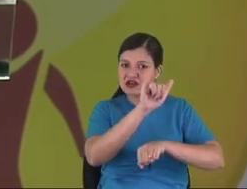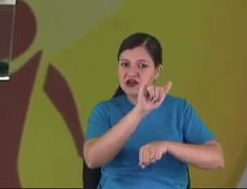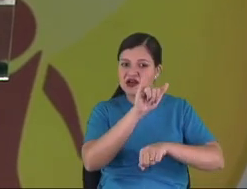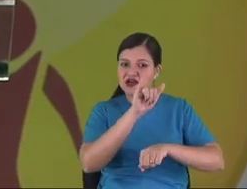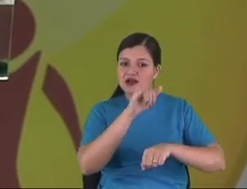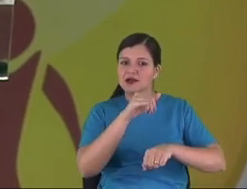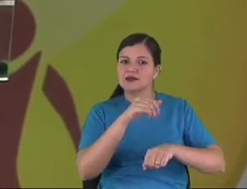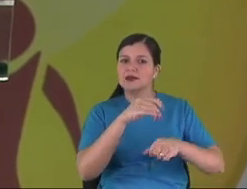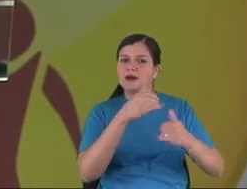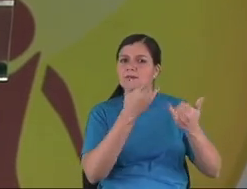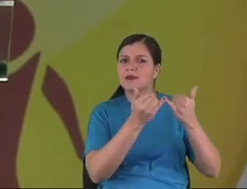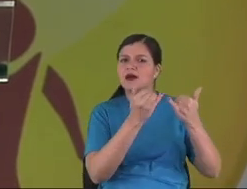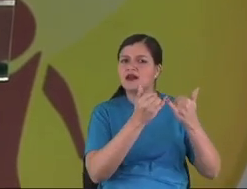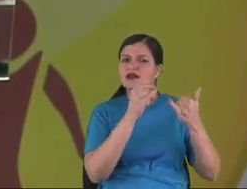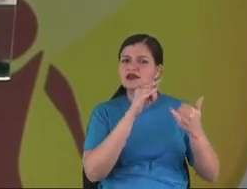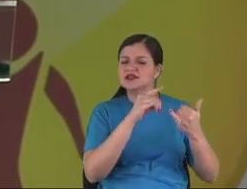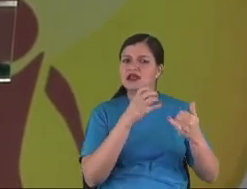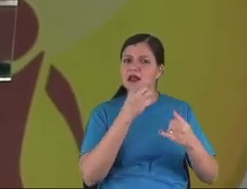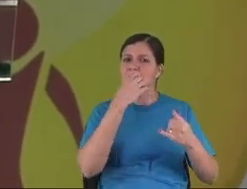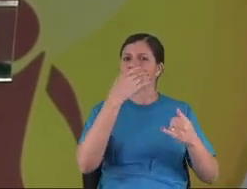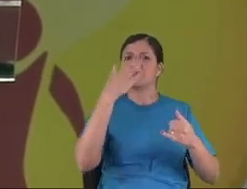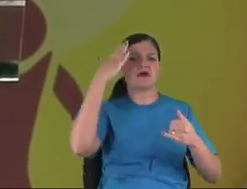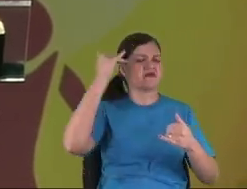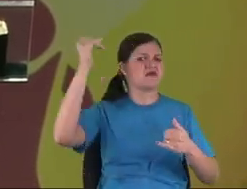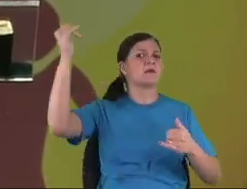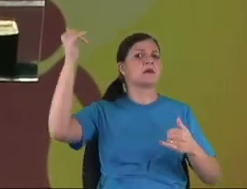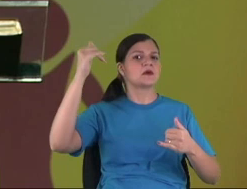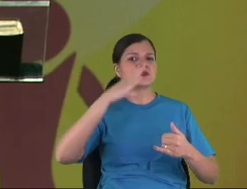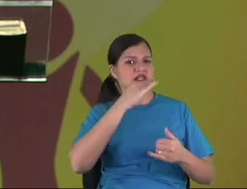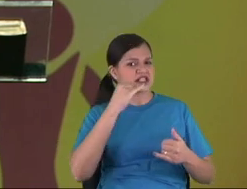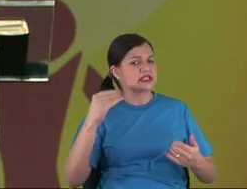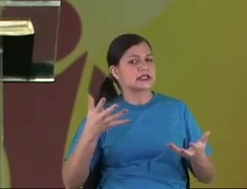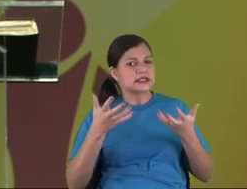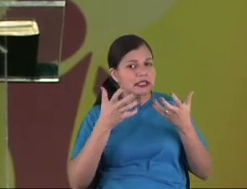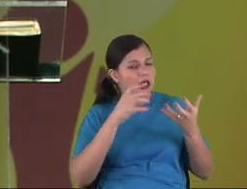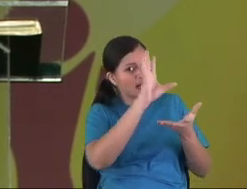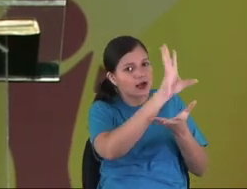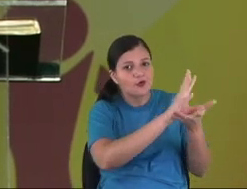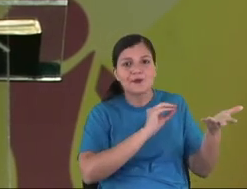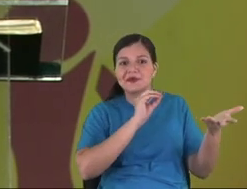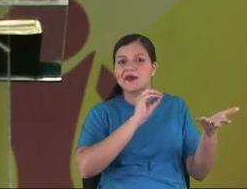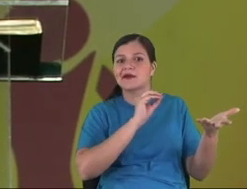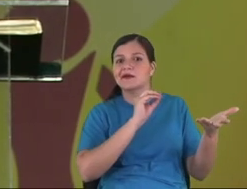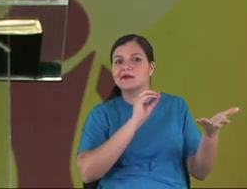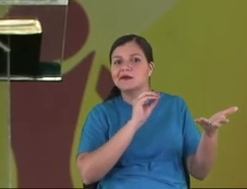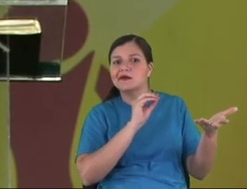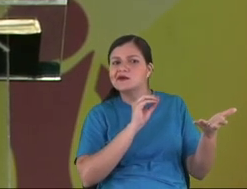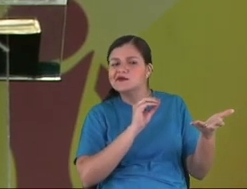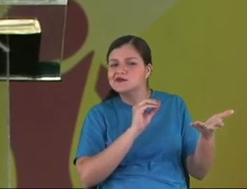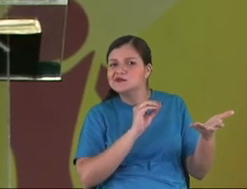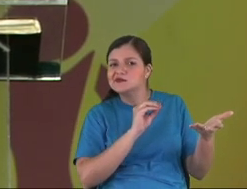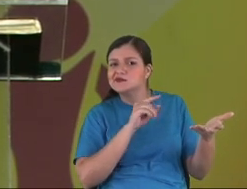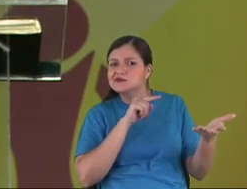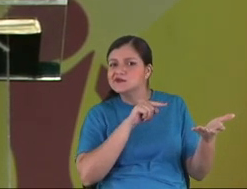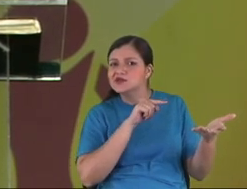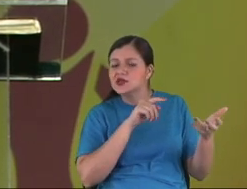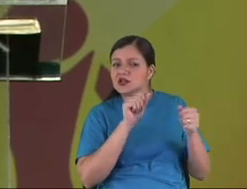Like in some kind of movies, they are like heroes, and the kids watch that,